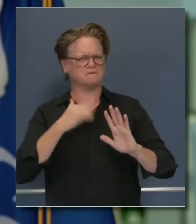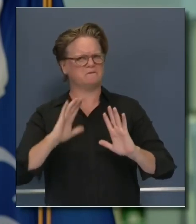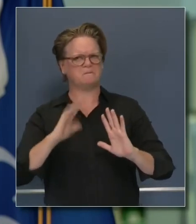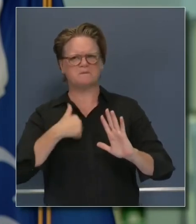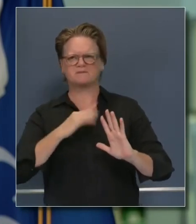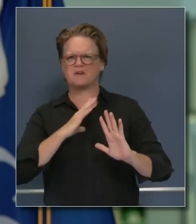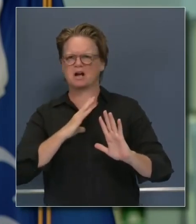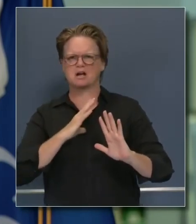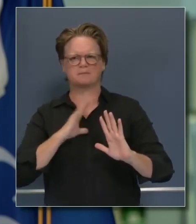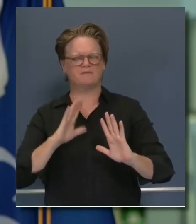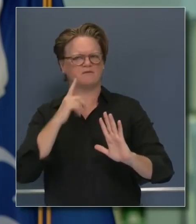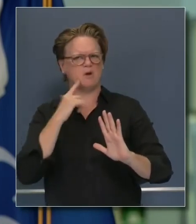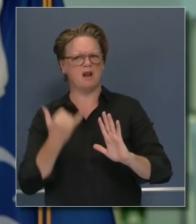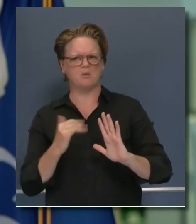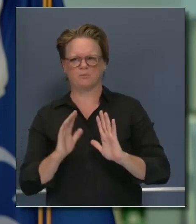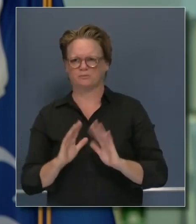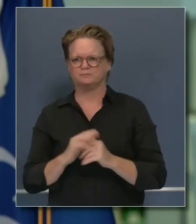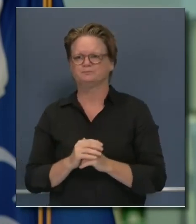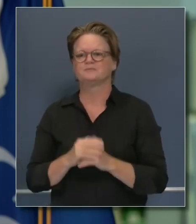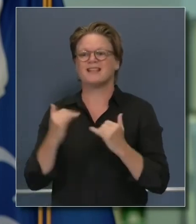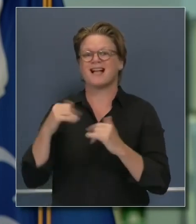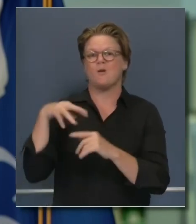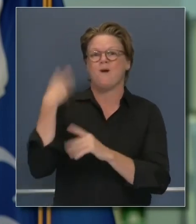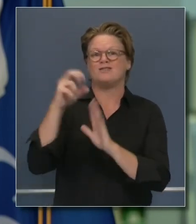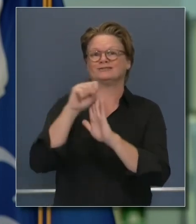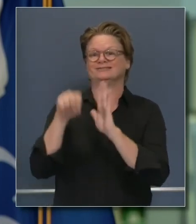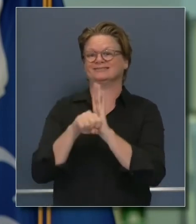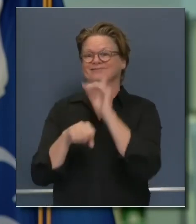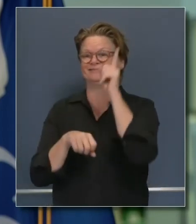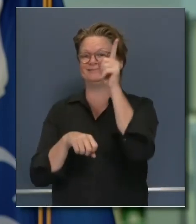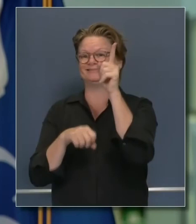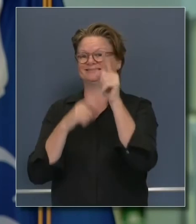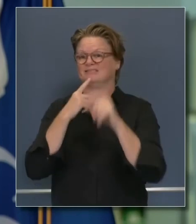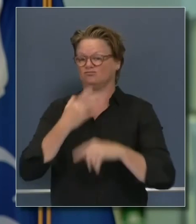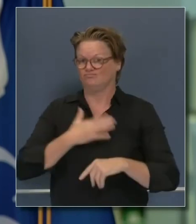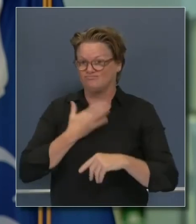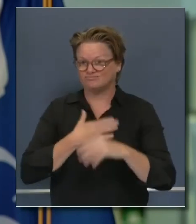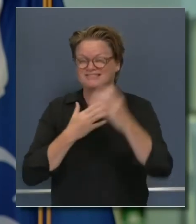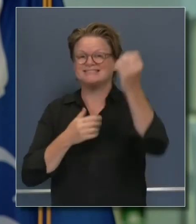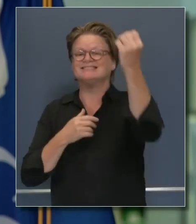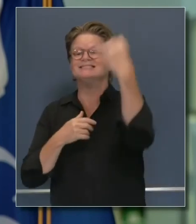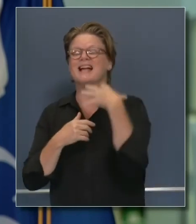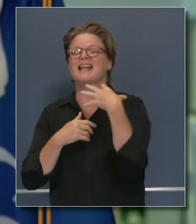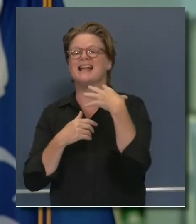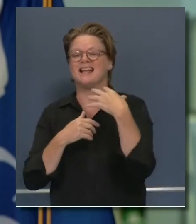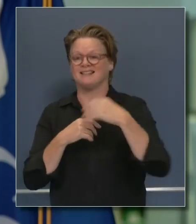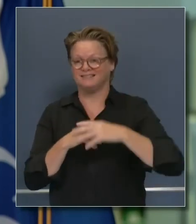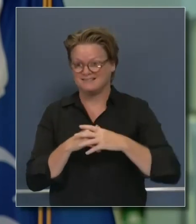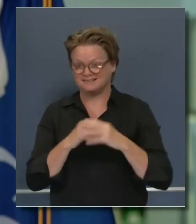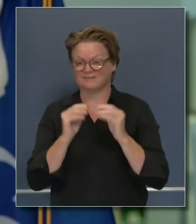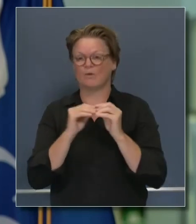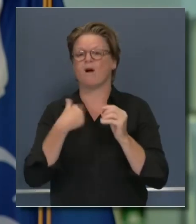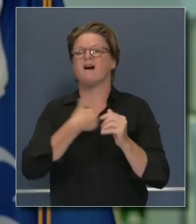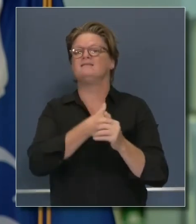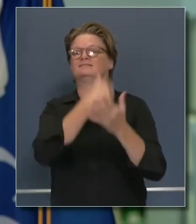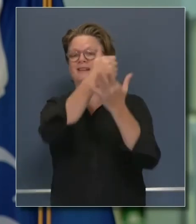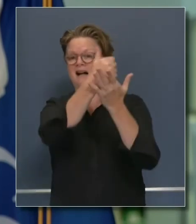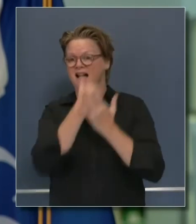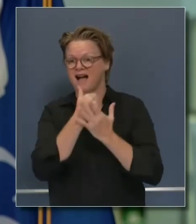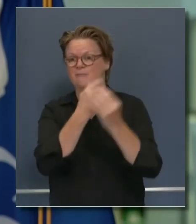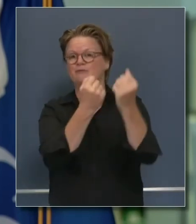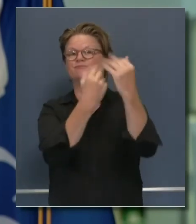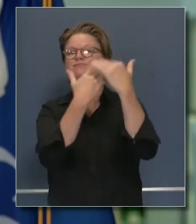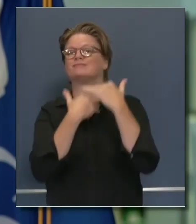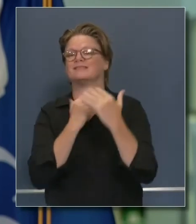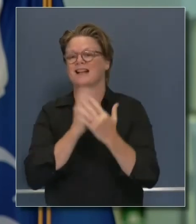back from Washington State they're providing even more resources that would more than make up for any diminution of resources coming from